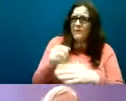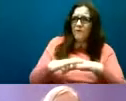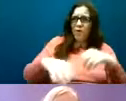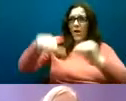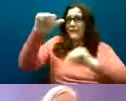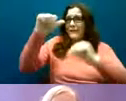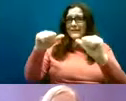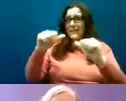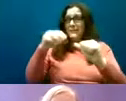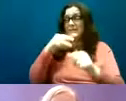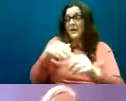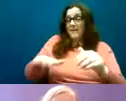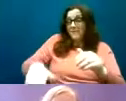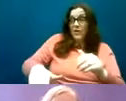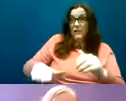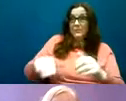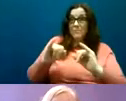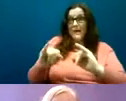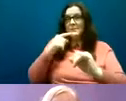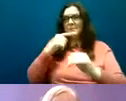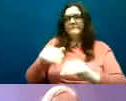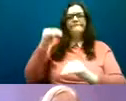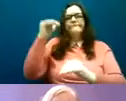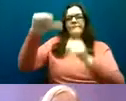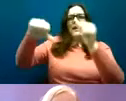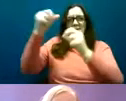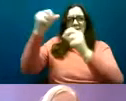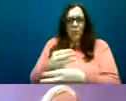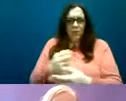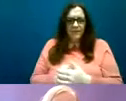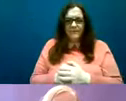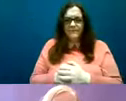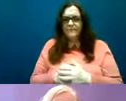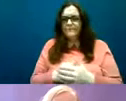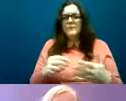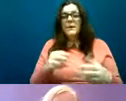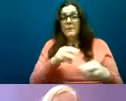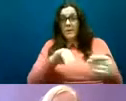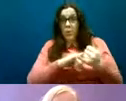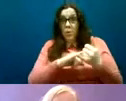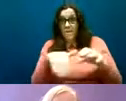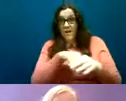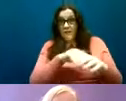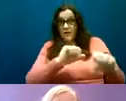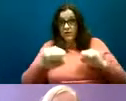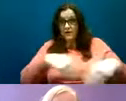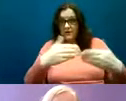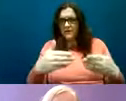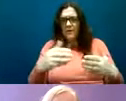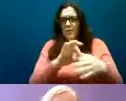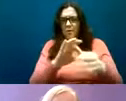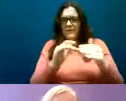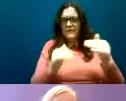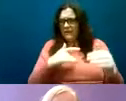and homeless services feel challenged in addressing the autism specific needs of this population and have called for training in this